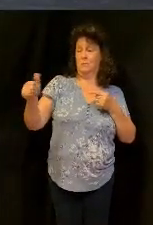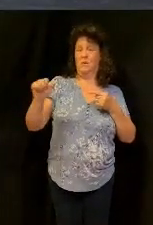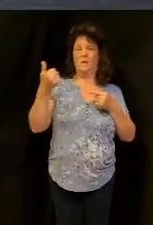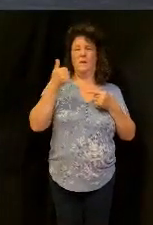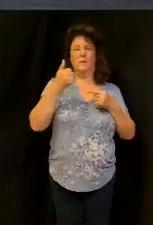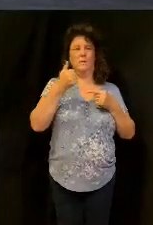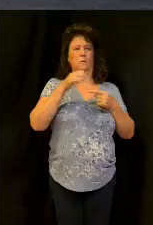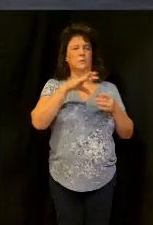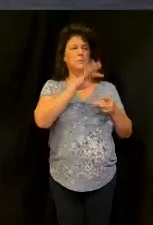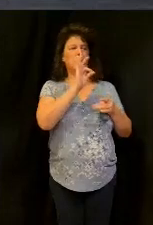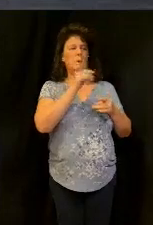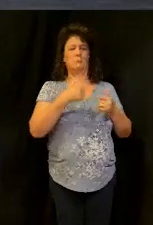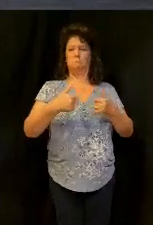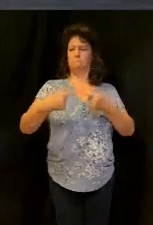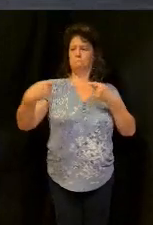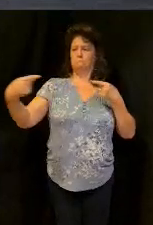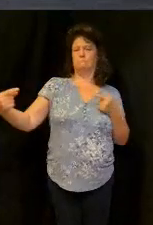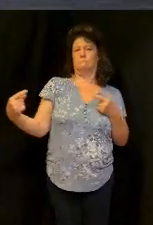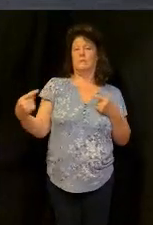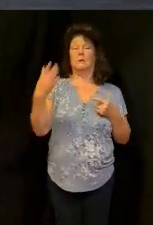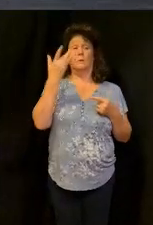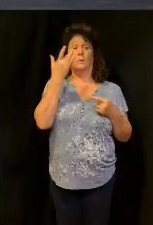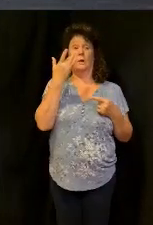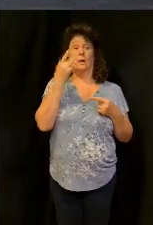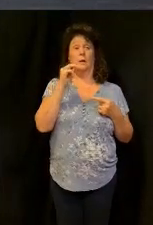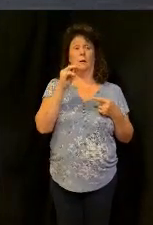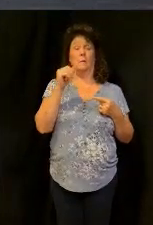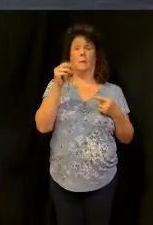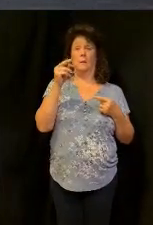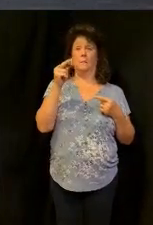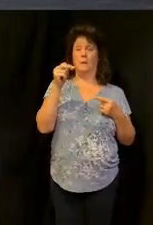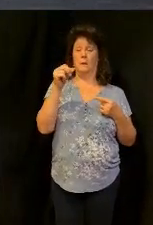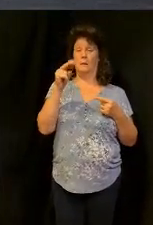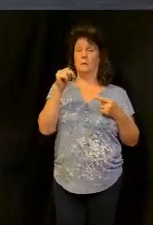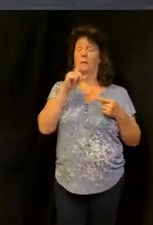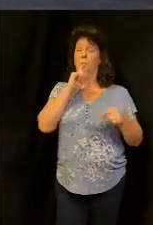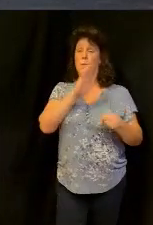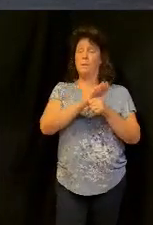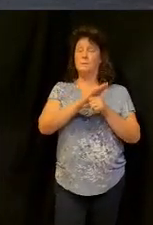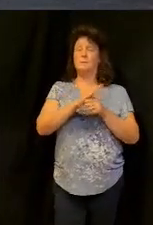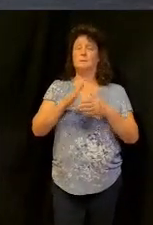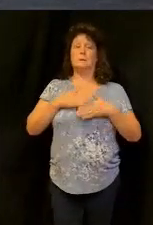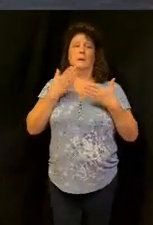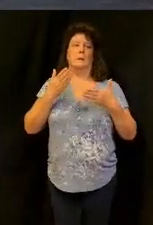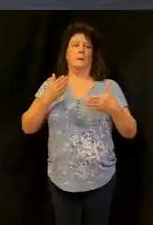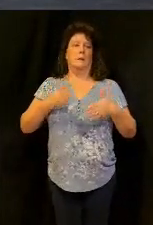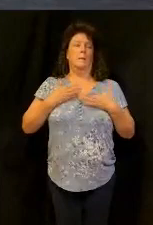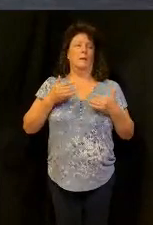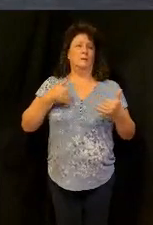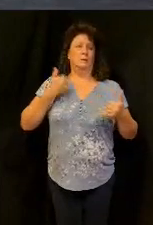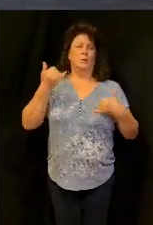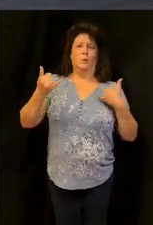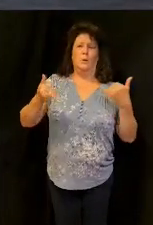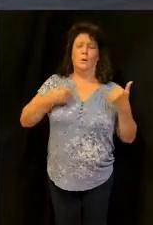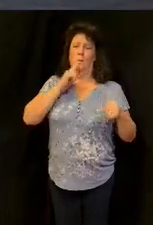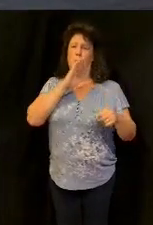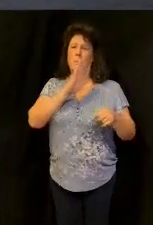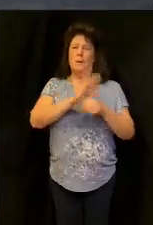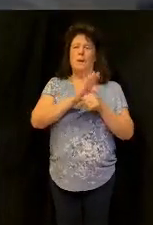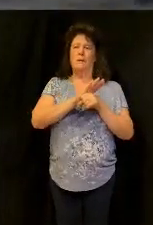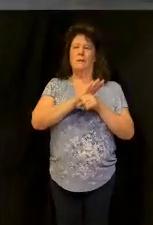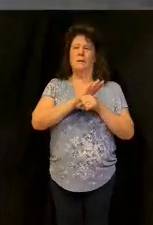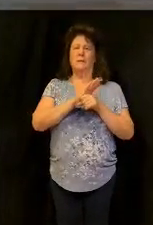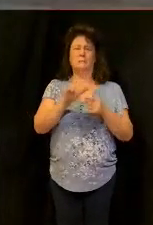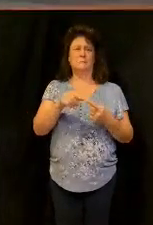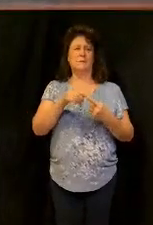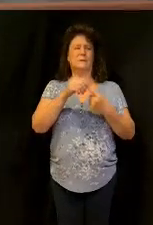what do you say because why because mammon promises us happiness it promises joy it promises significance and